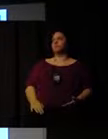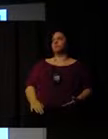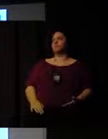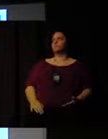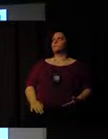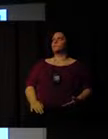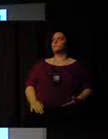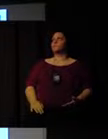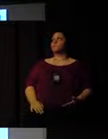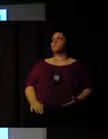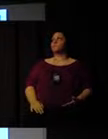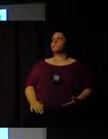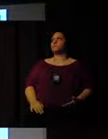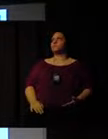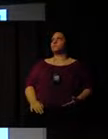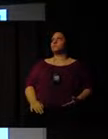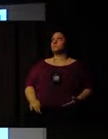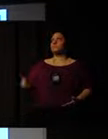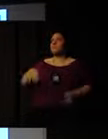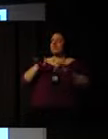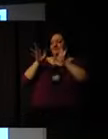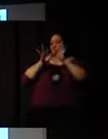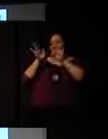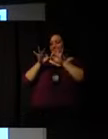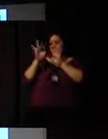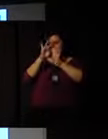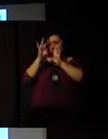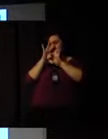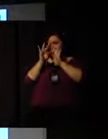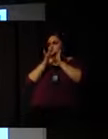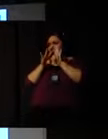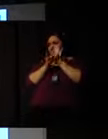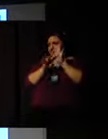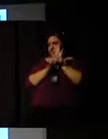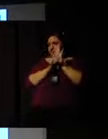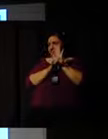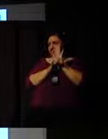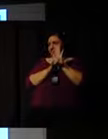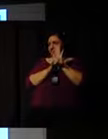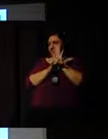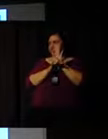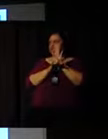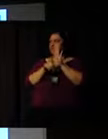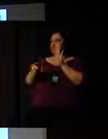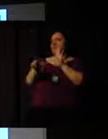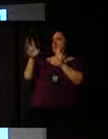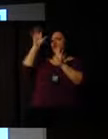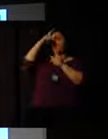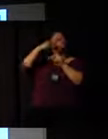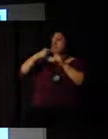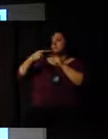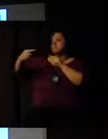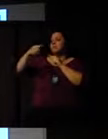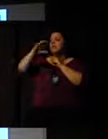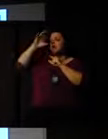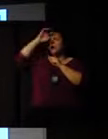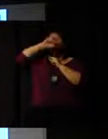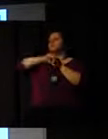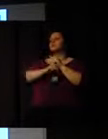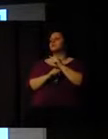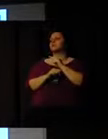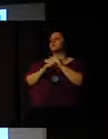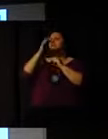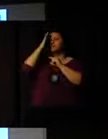around that where one week they're learning about community development practice, and the next week they're busy in your organization